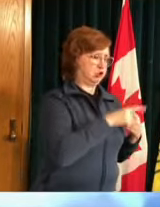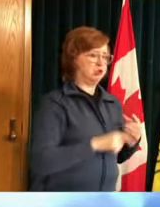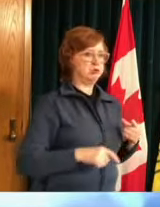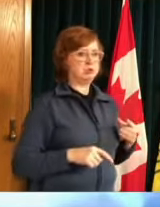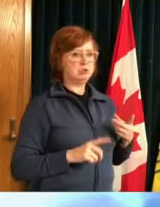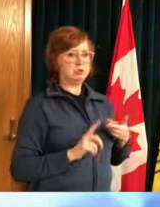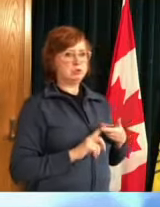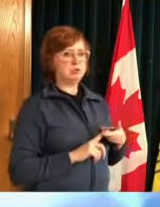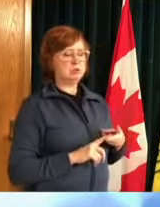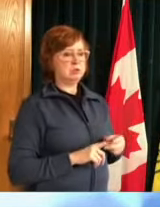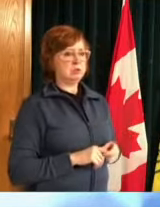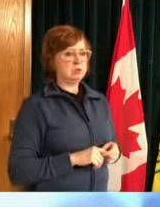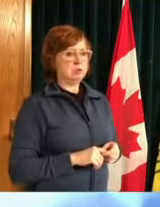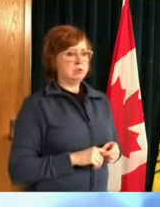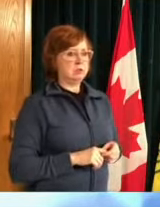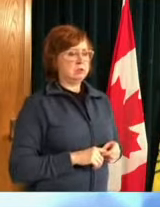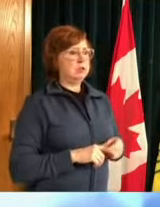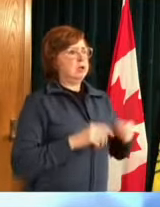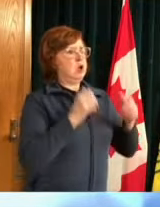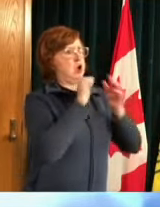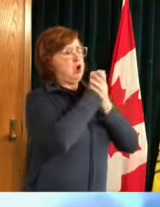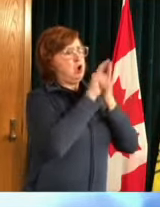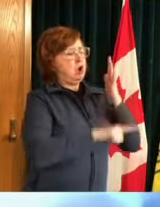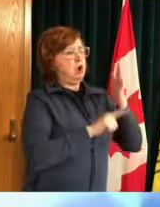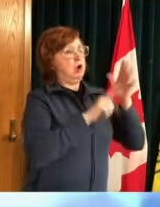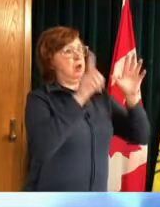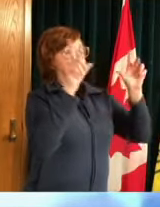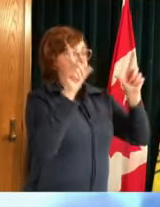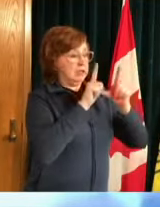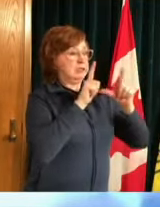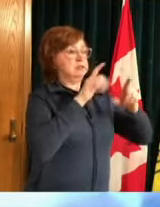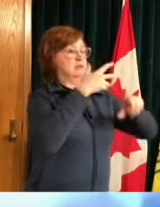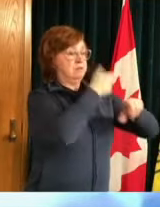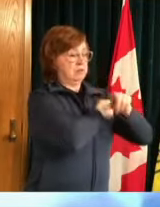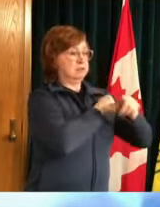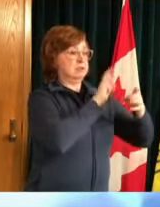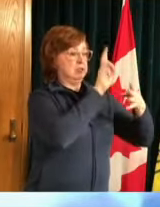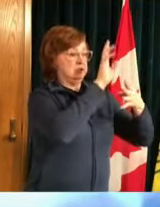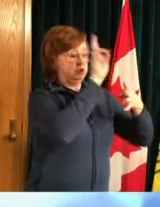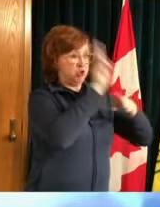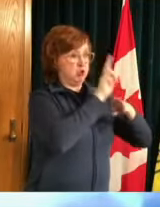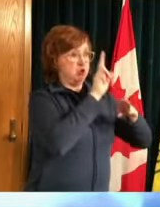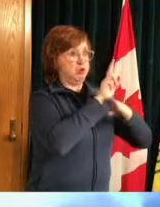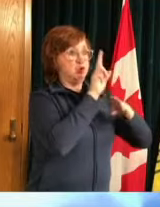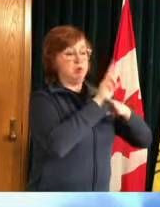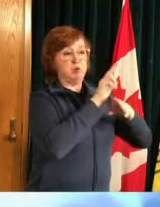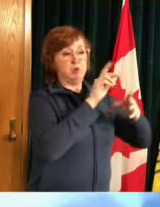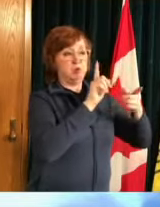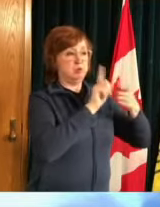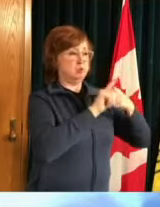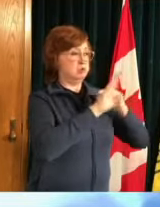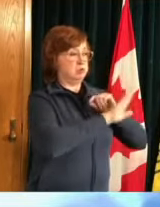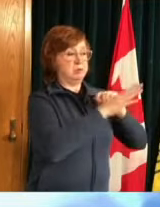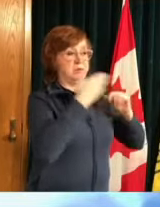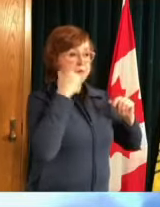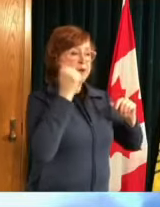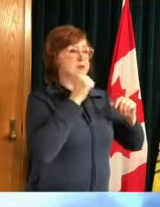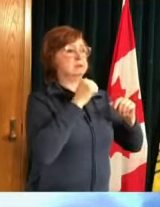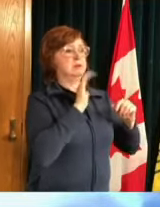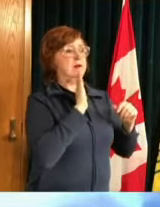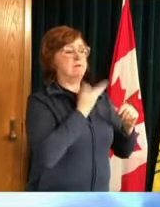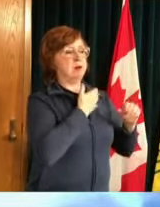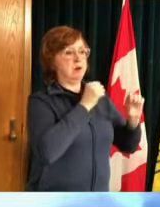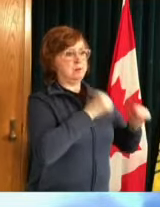vaccines are being used to their fullest extent and should be used and in saskatchewan those are for the most part pfizer